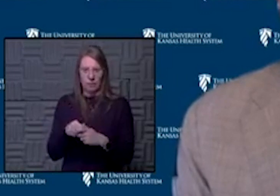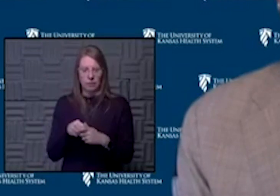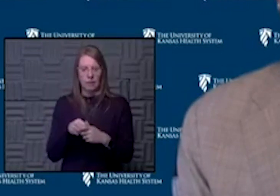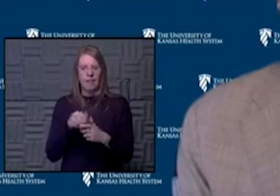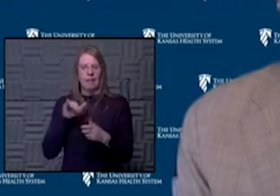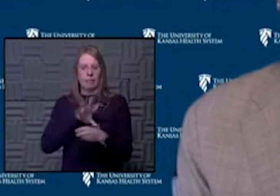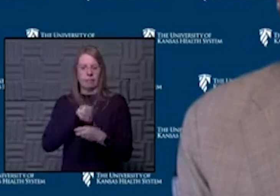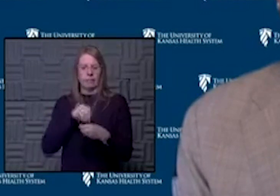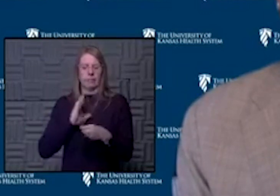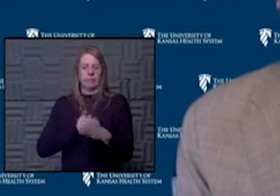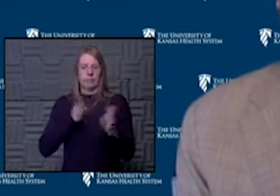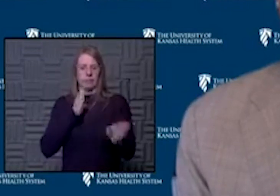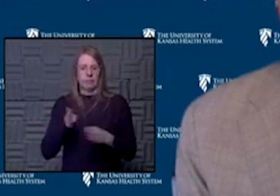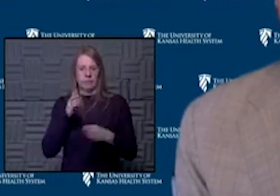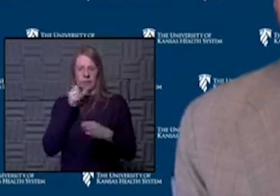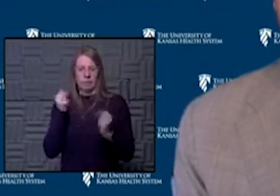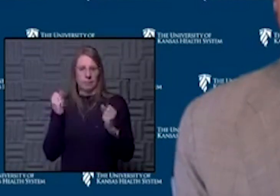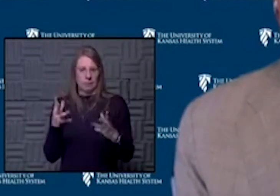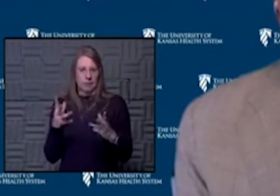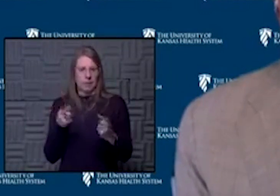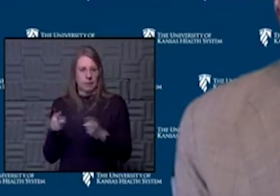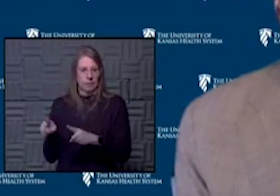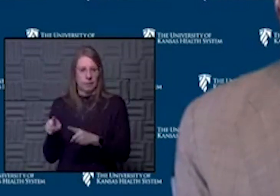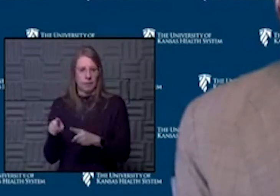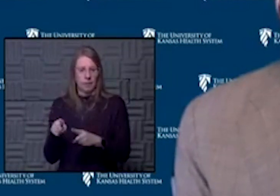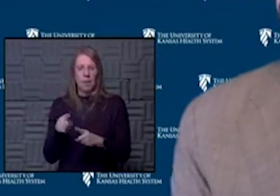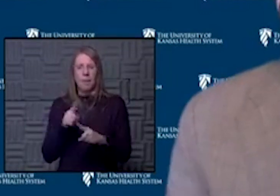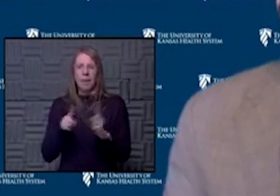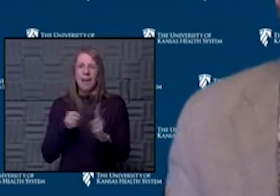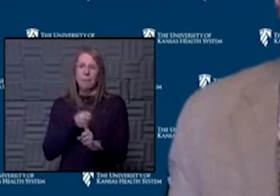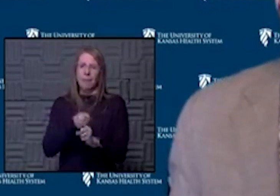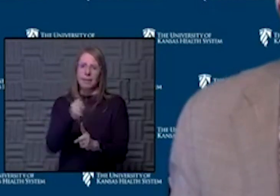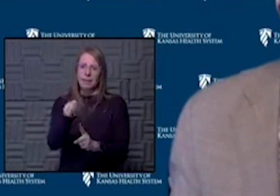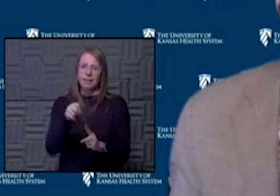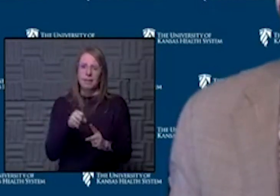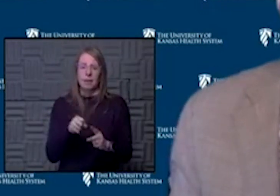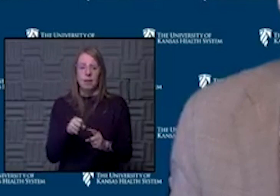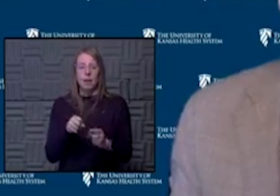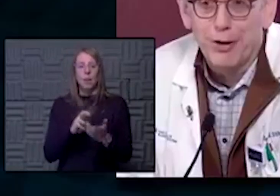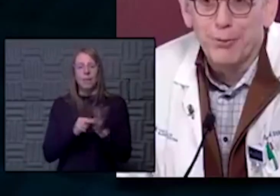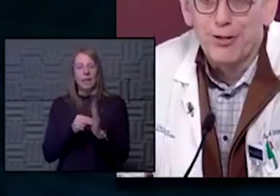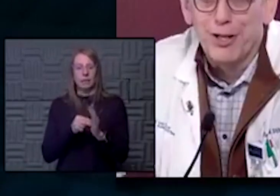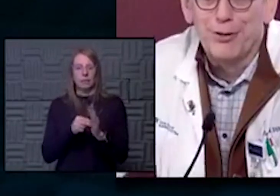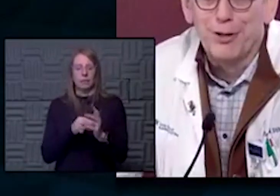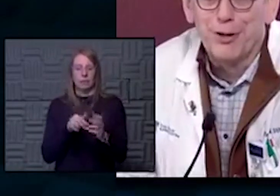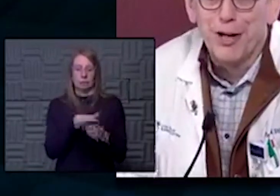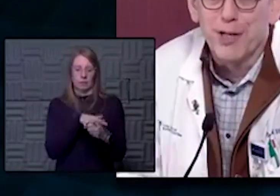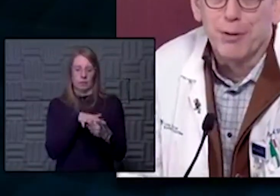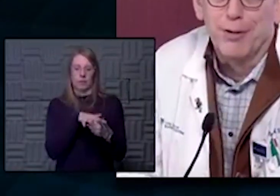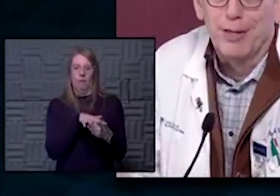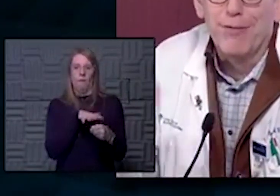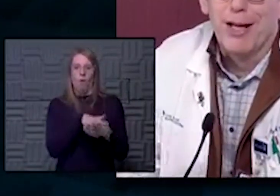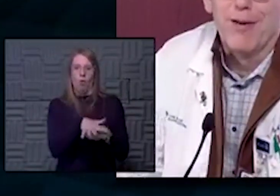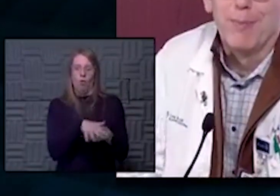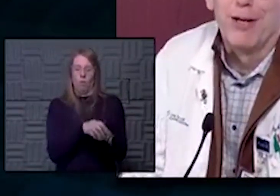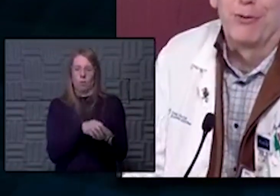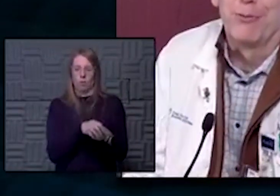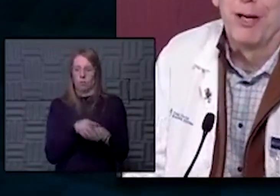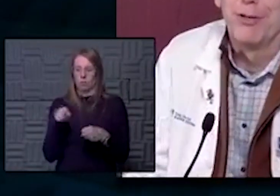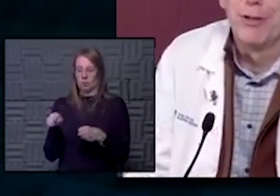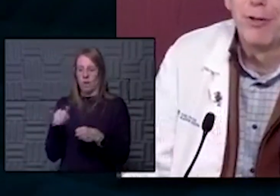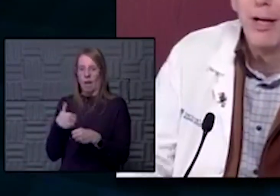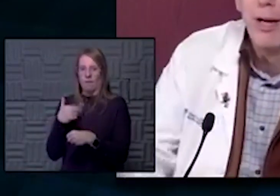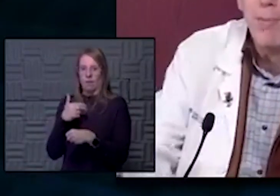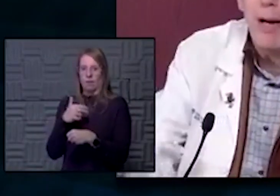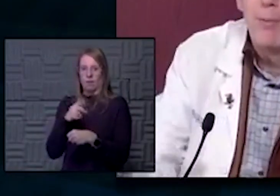of it to date. So there is an impact from that, I'm sure. But everybody's full. And so even if I want to send it to another hospital, they've got to have a bed